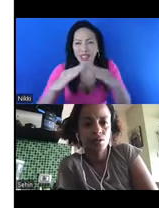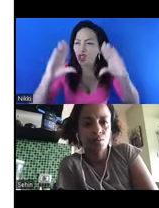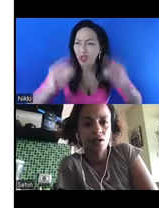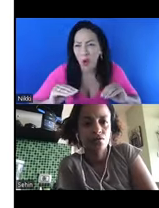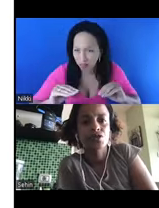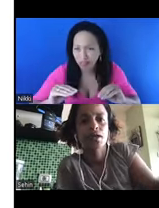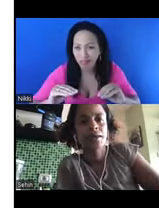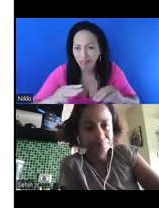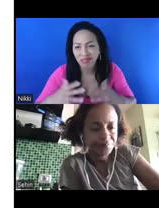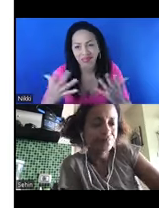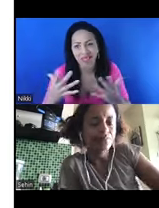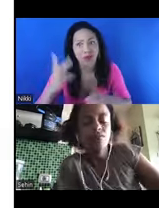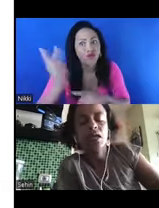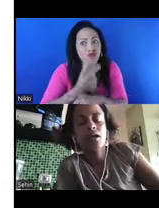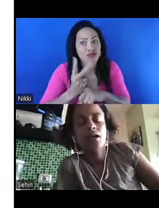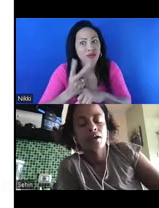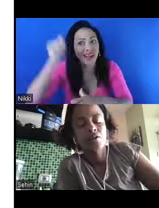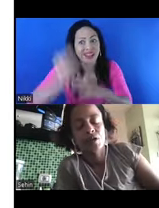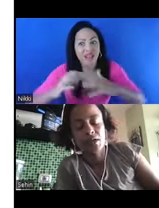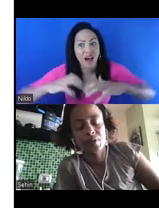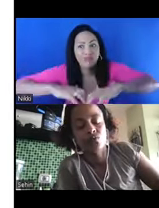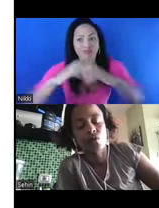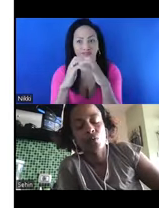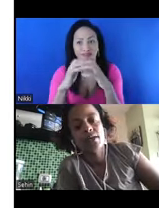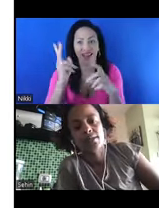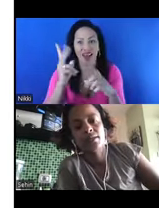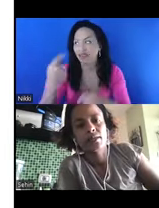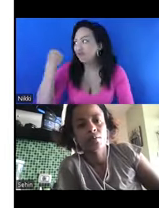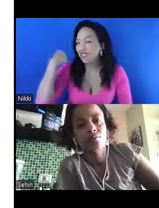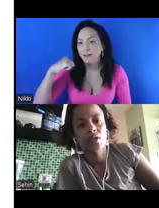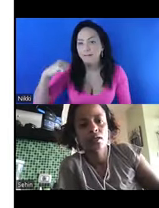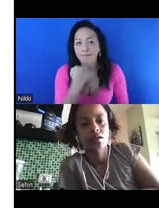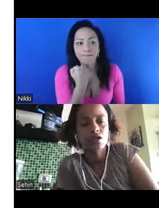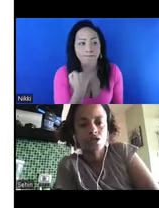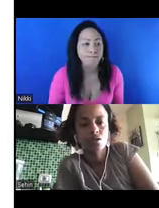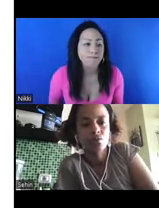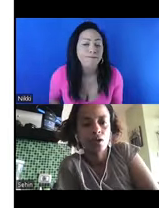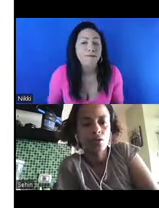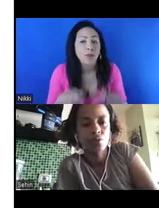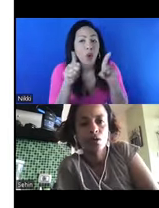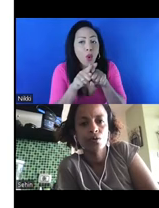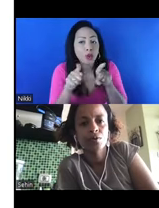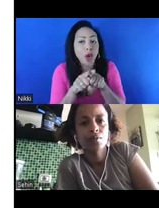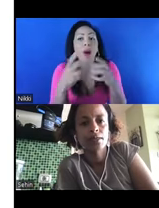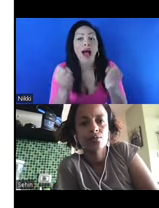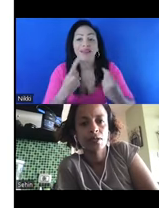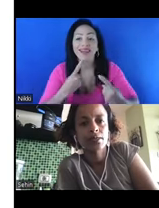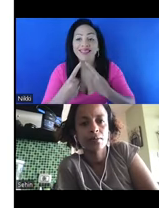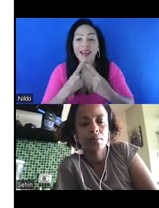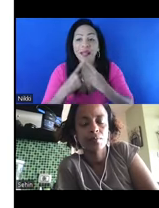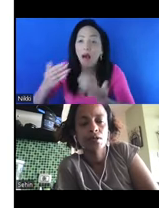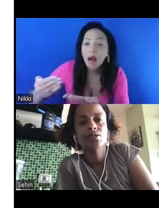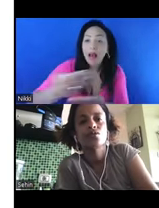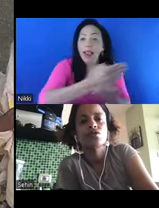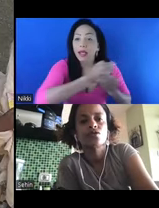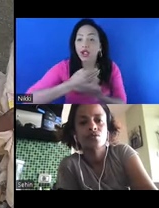restarted, unfortunately. Another aspect of our work is the data collection work. We work with the police, with Addis